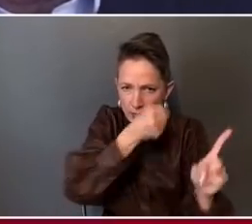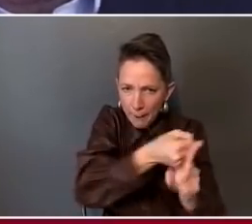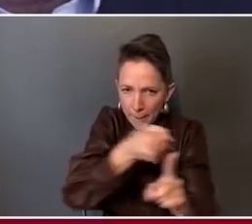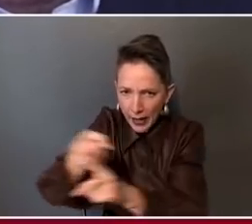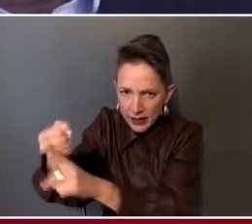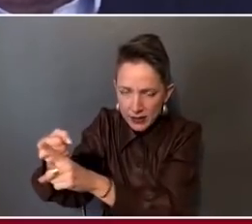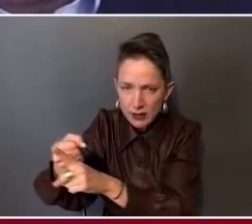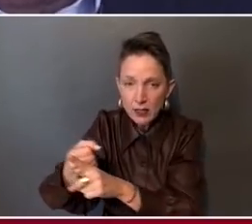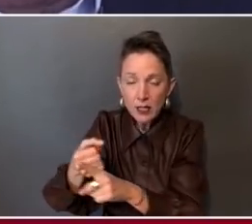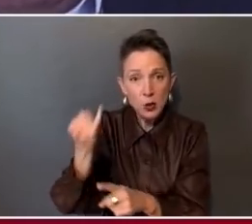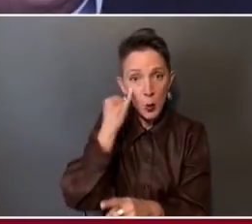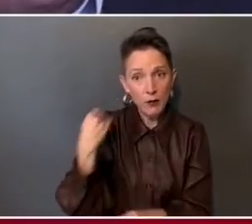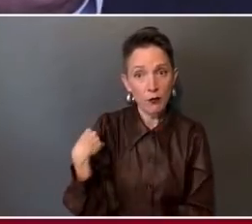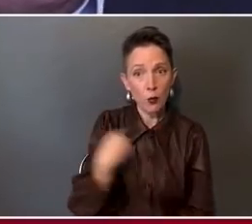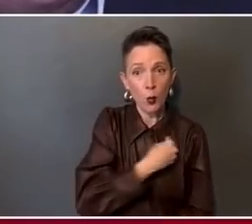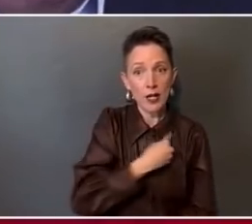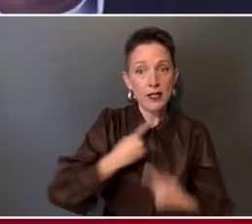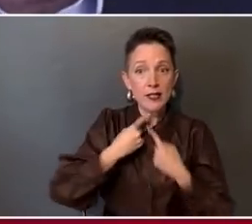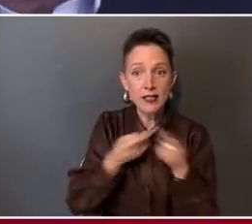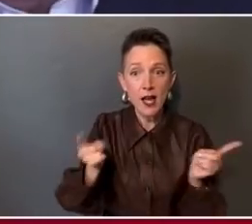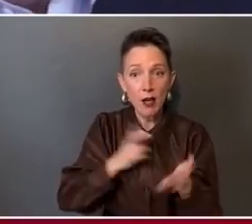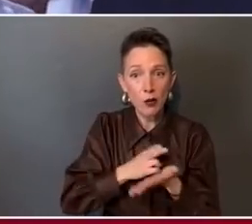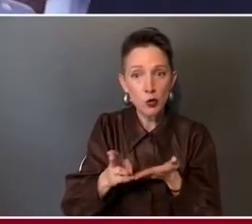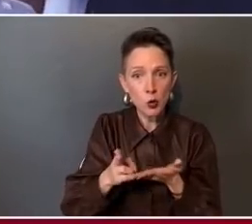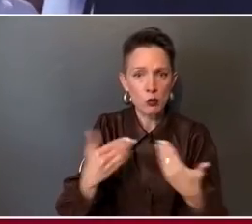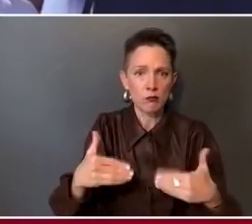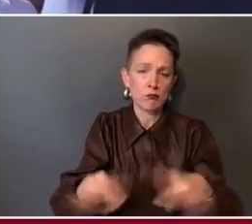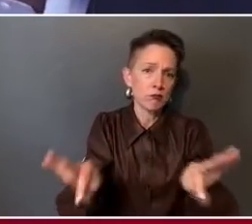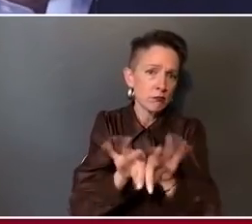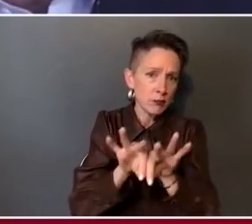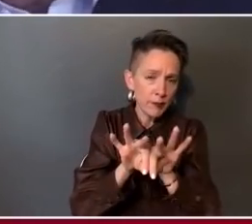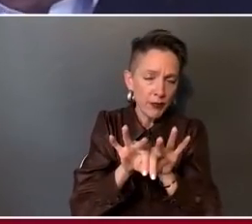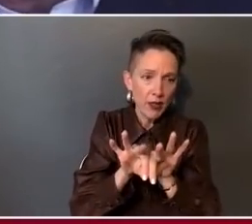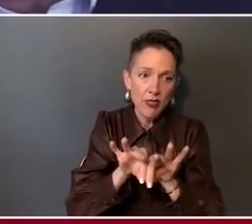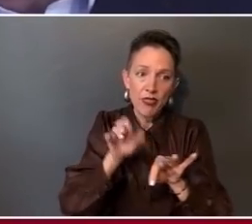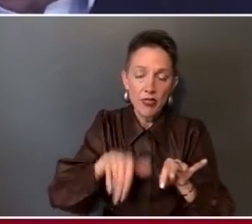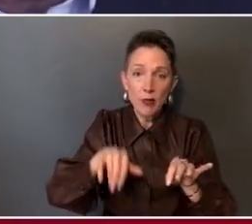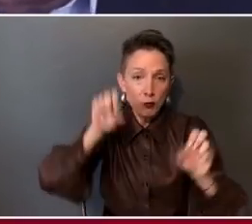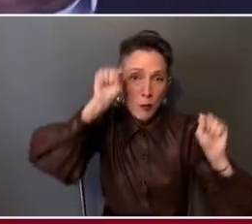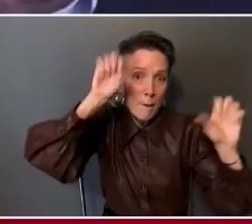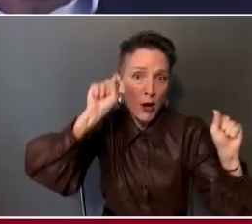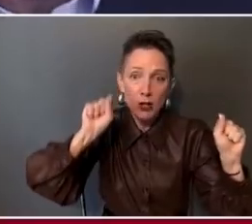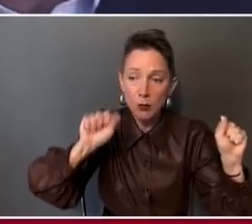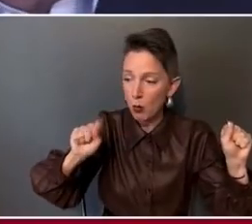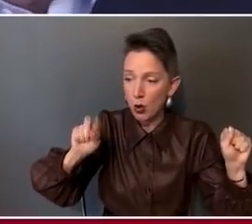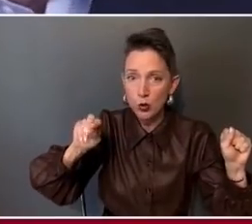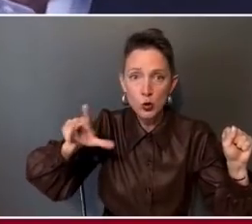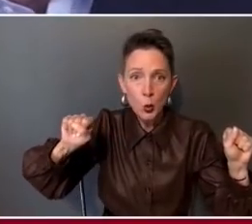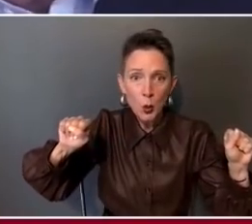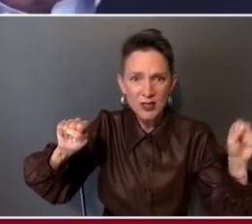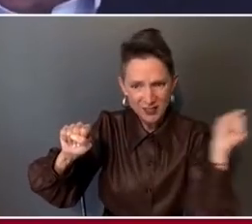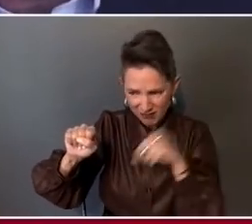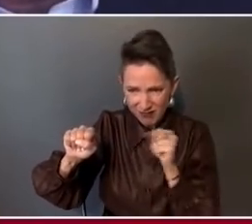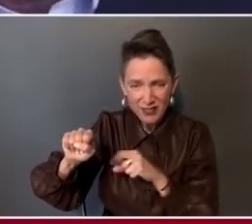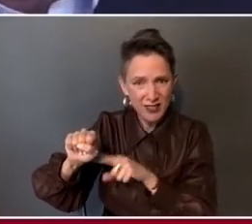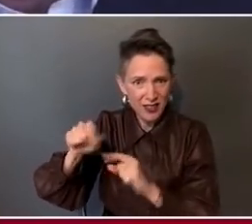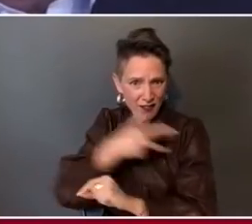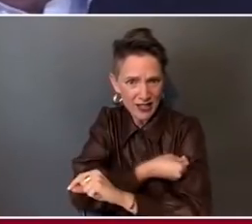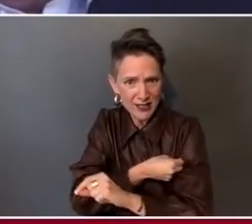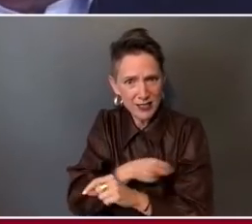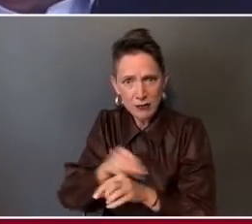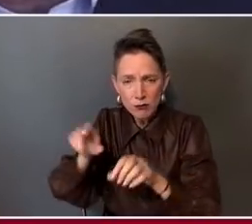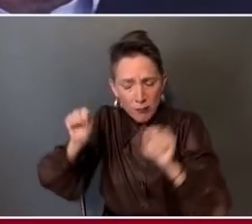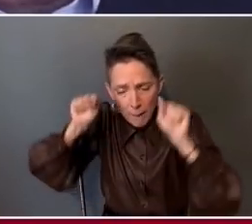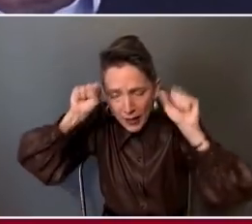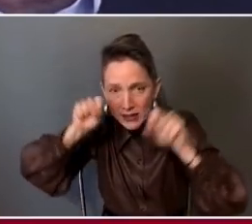telling the truth about, for example, the vaccines, these are remarkable tools, remarkable tools, but they're not perfect. And